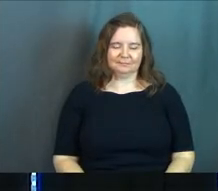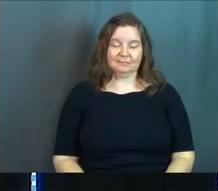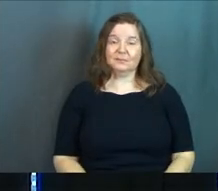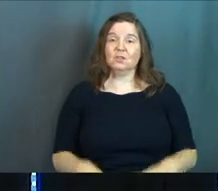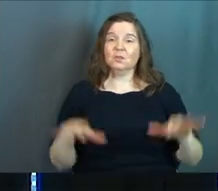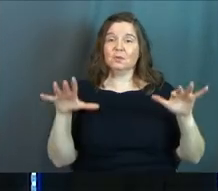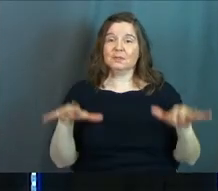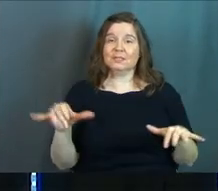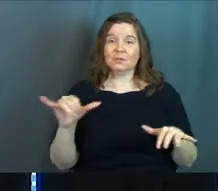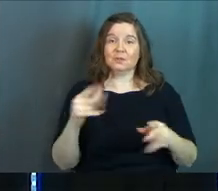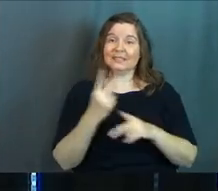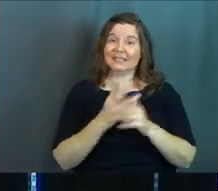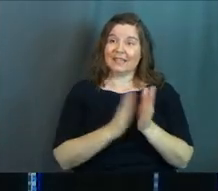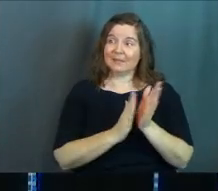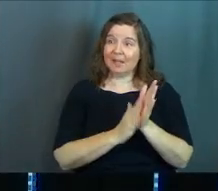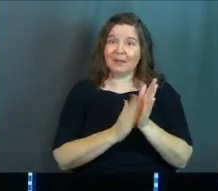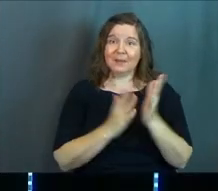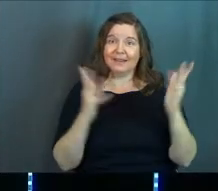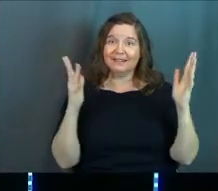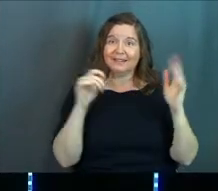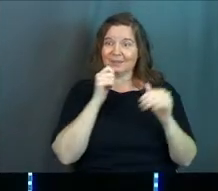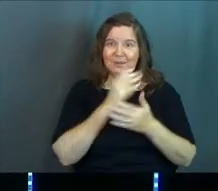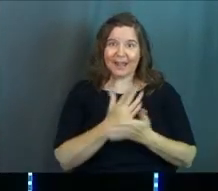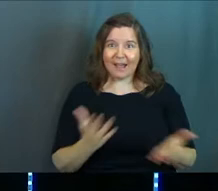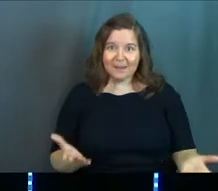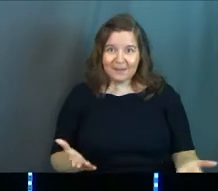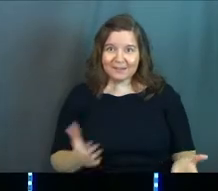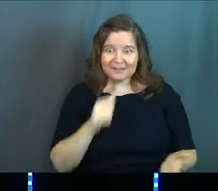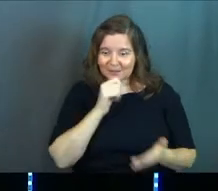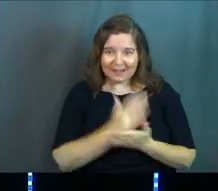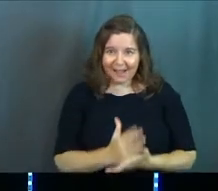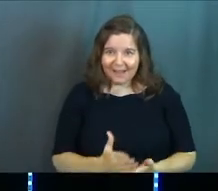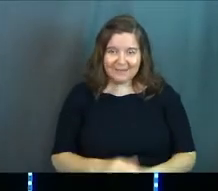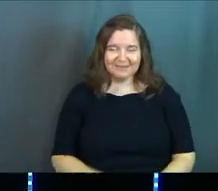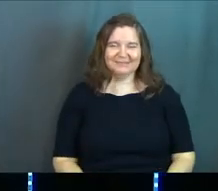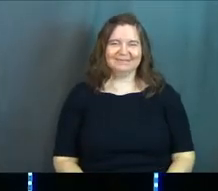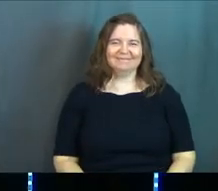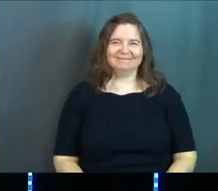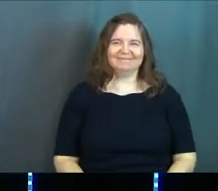You can sit too. Just keep clapping though. Don't stop. Don't stop.